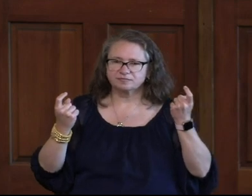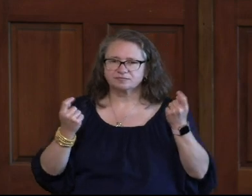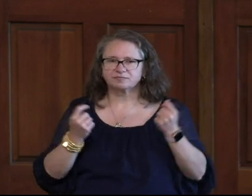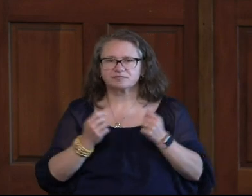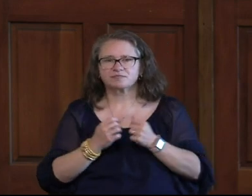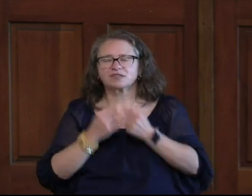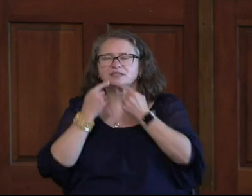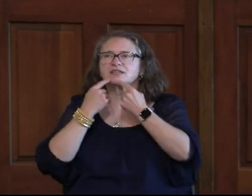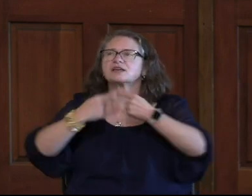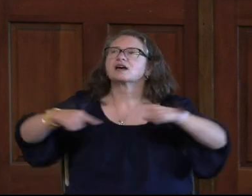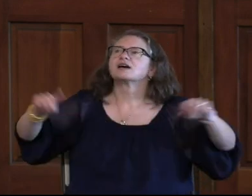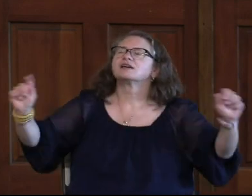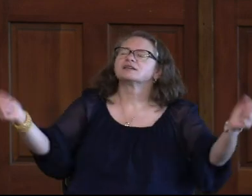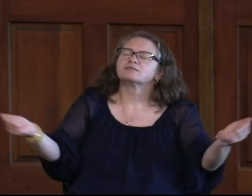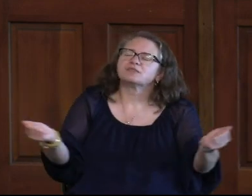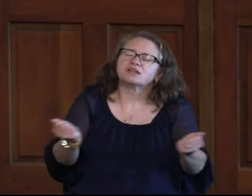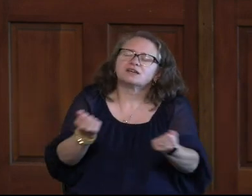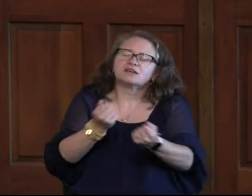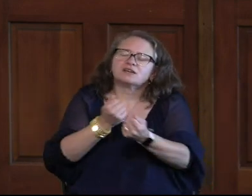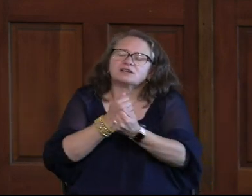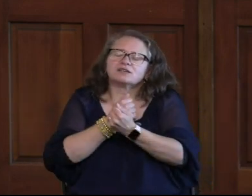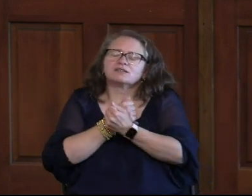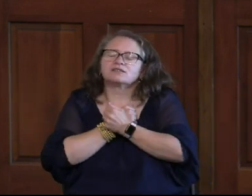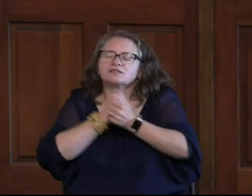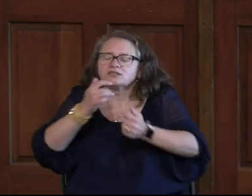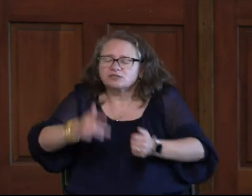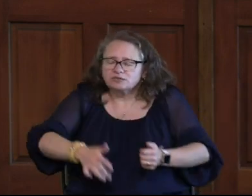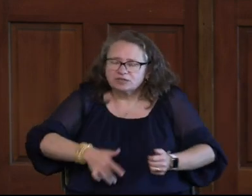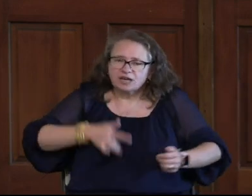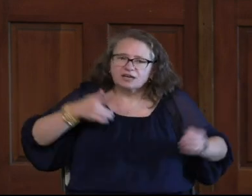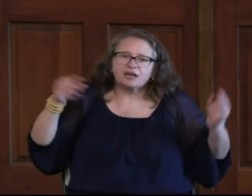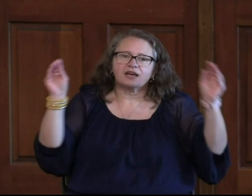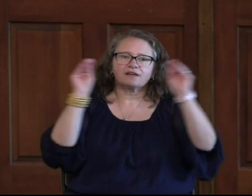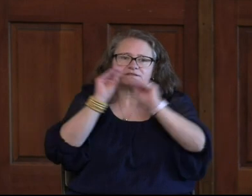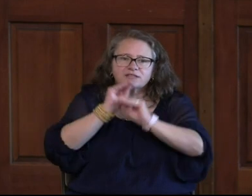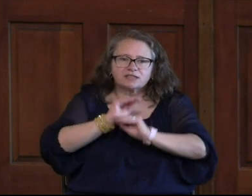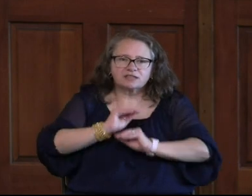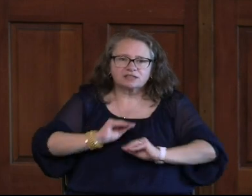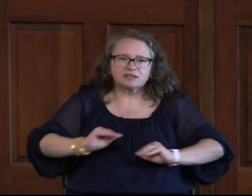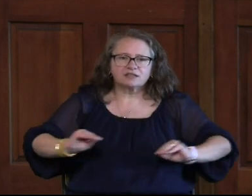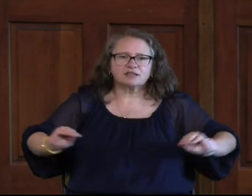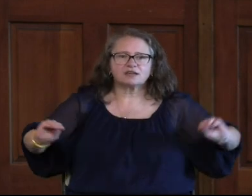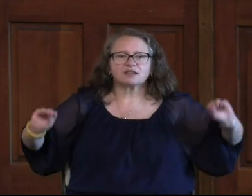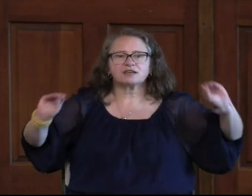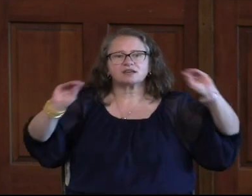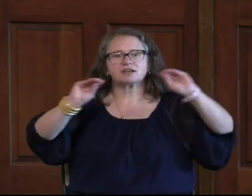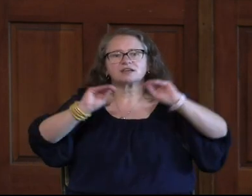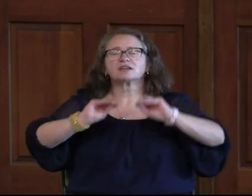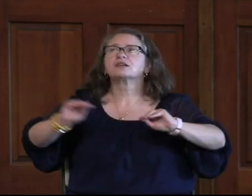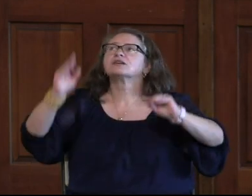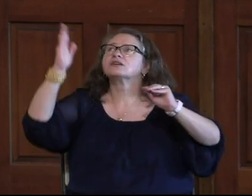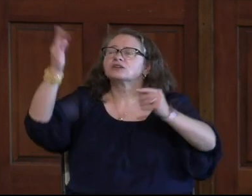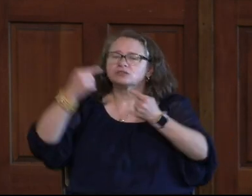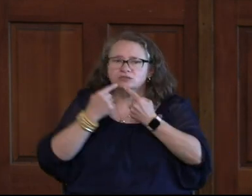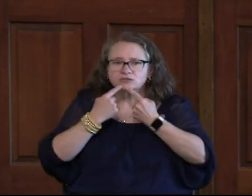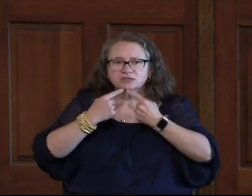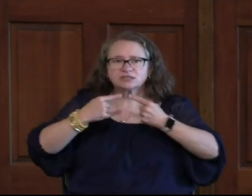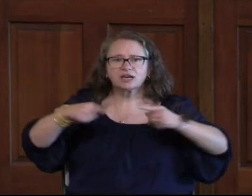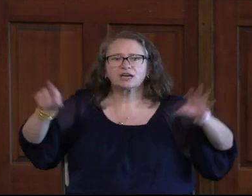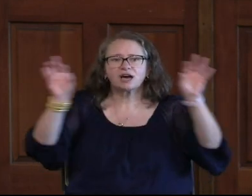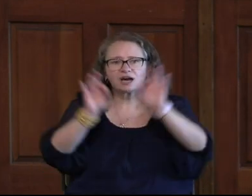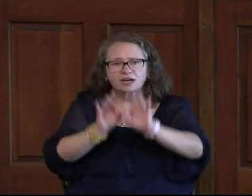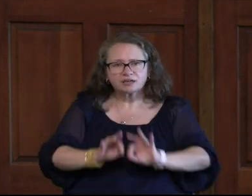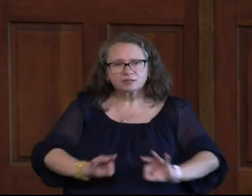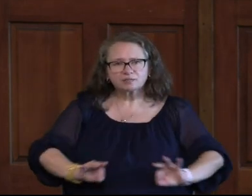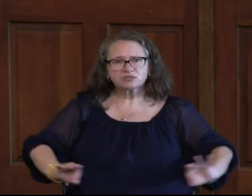You say I am loved when I can't feel a thing You